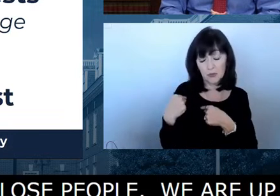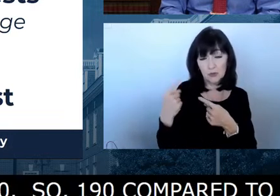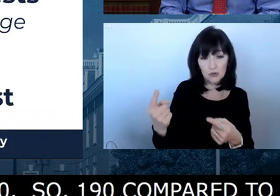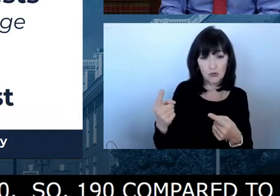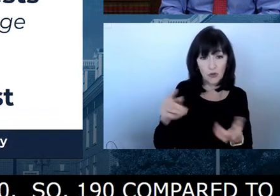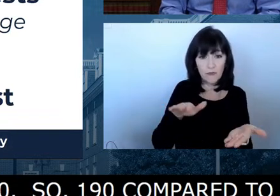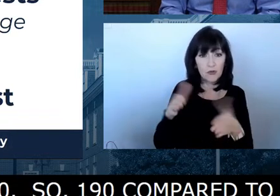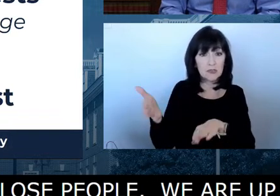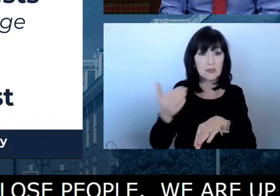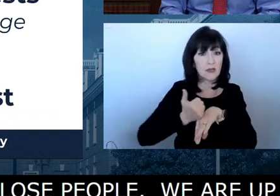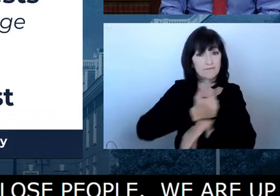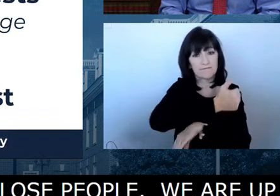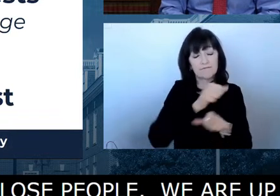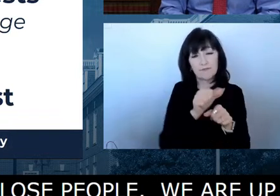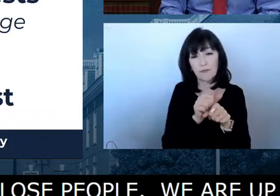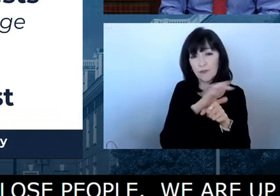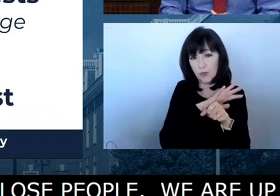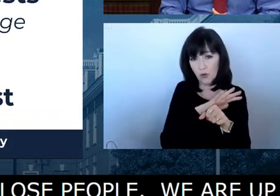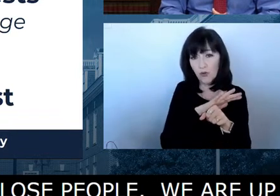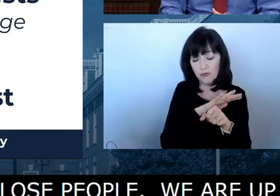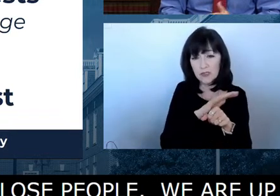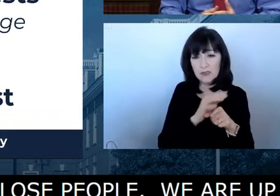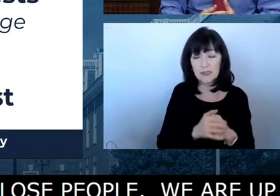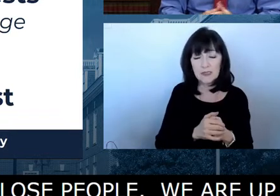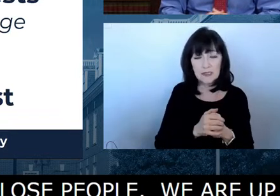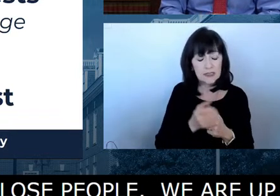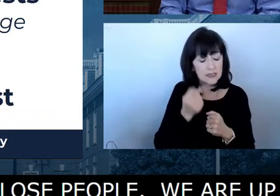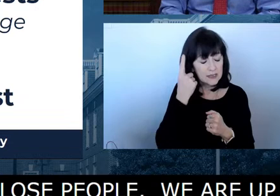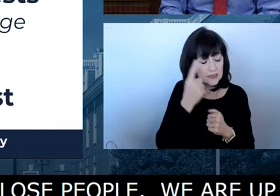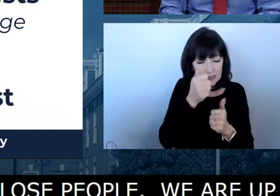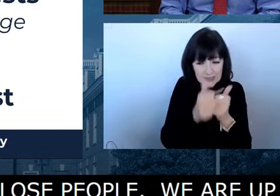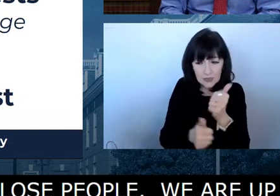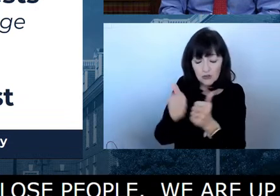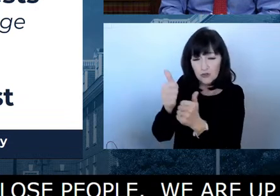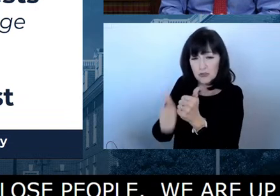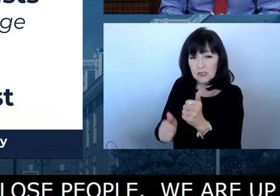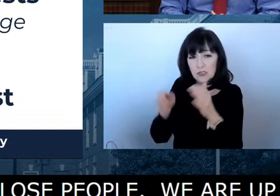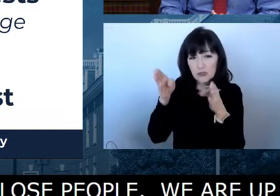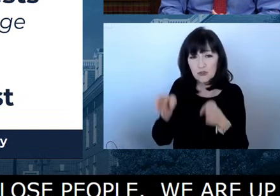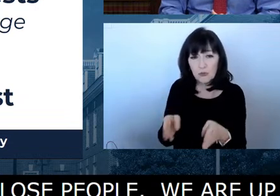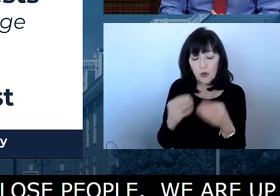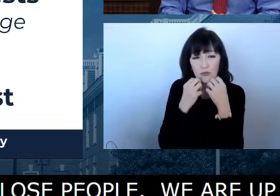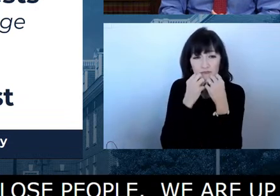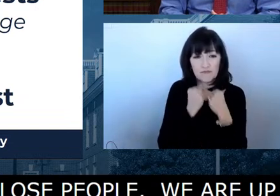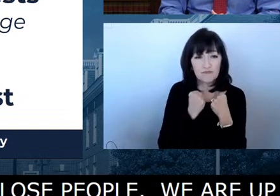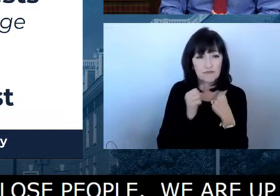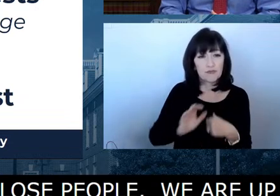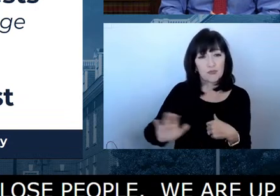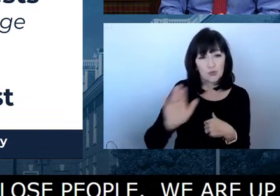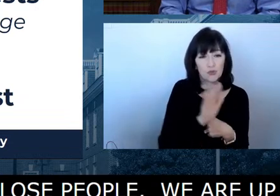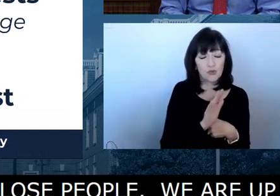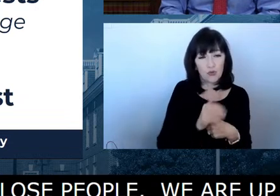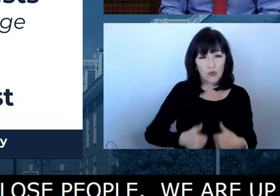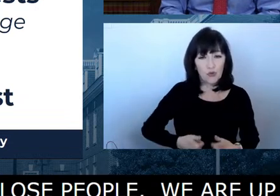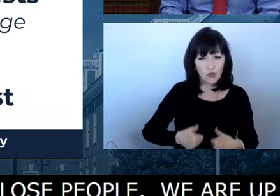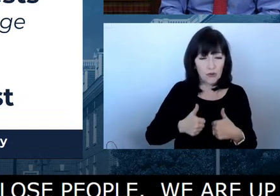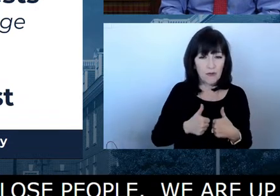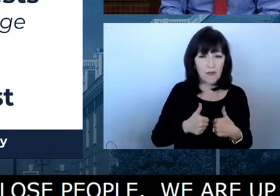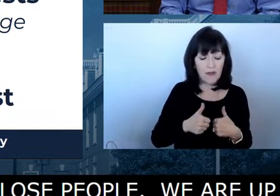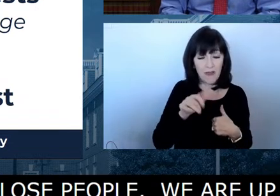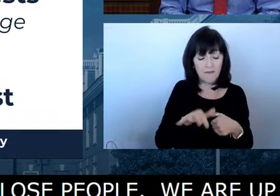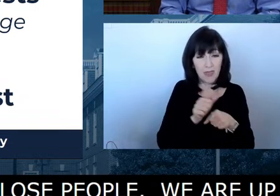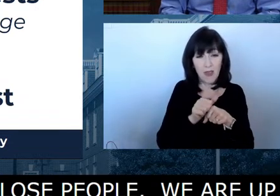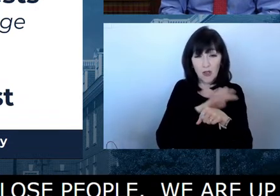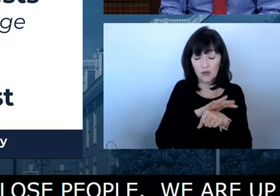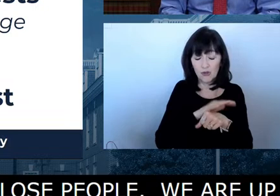of COVID. Sadly, everyone a precious life. And the risk that COVID has to particularly